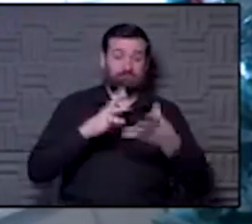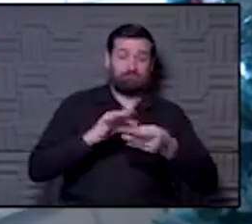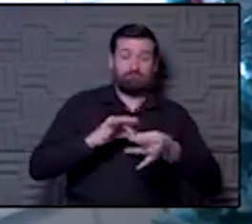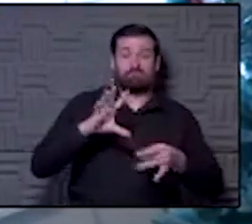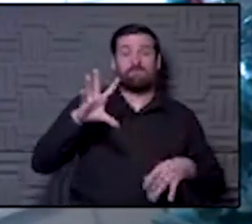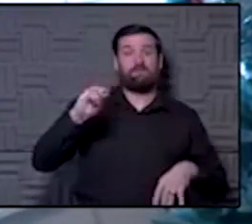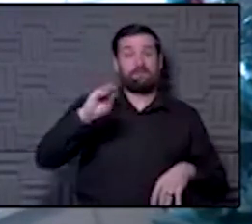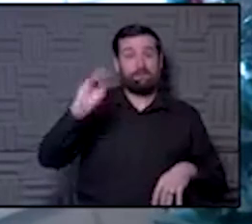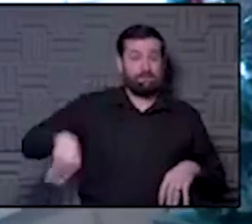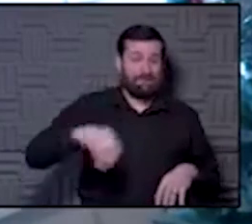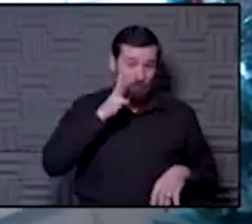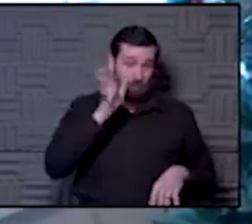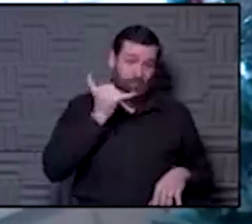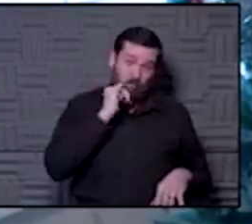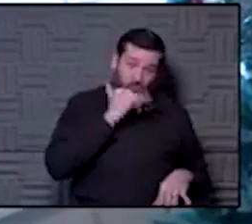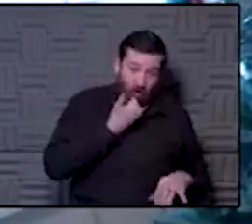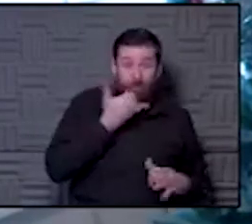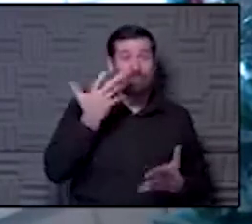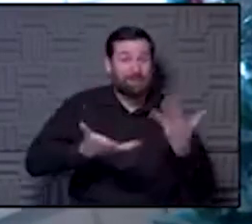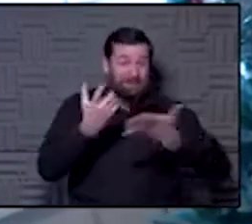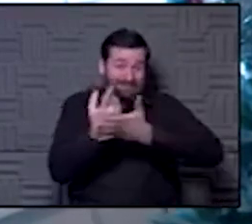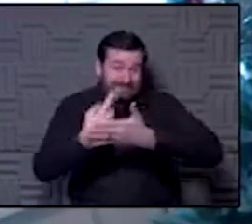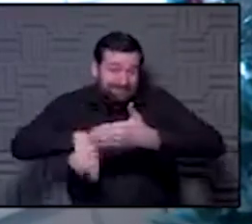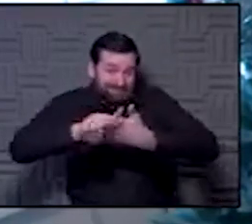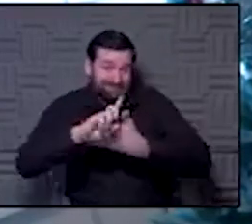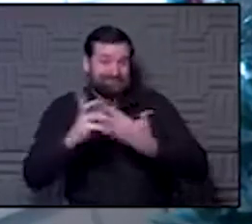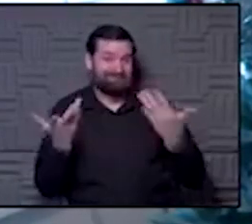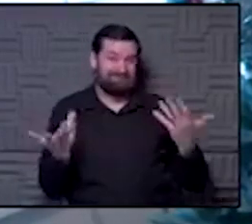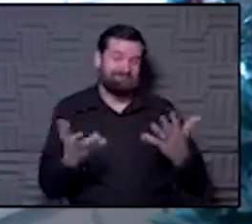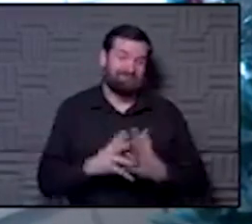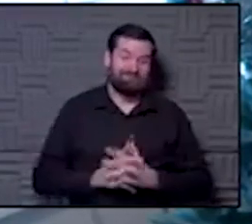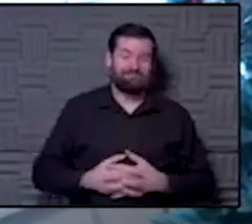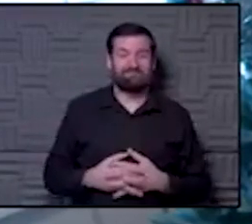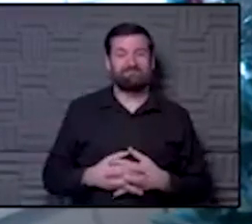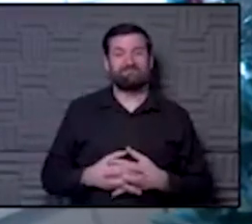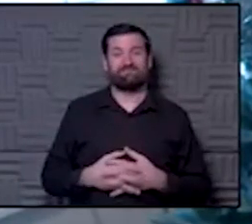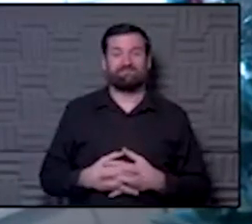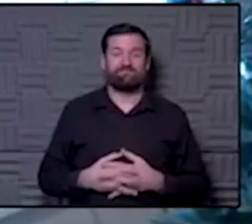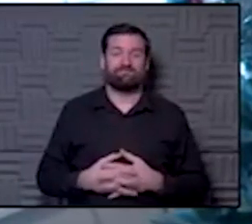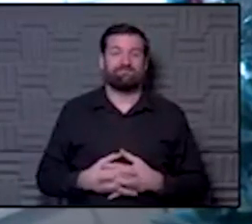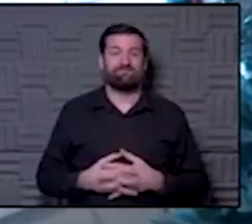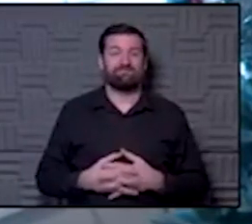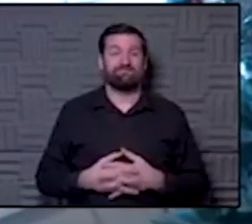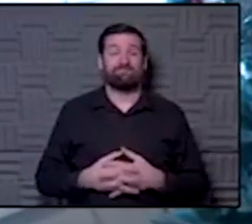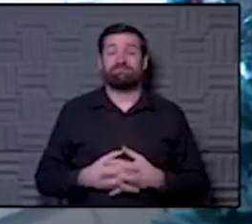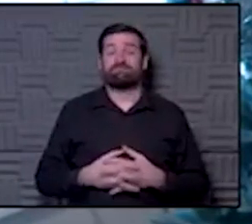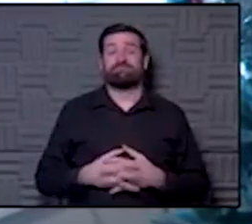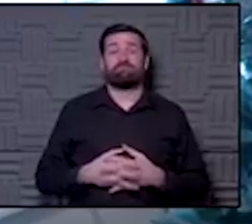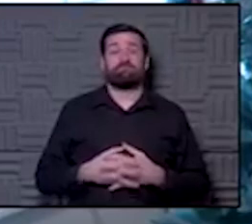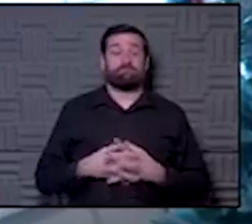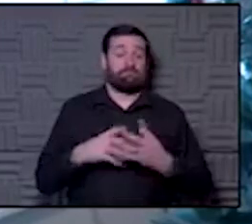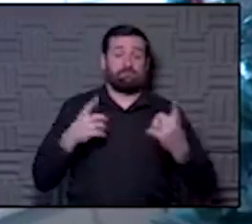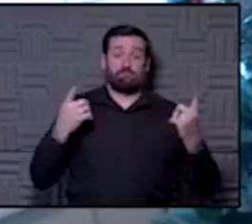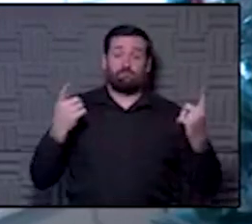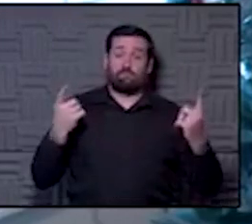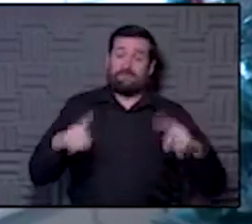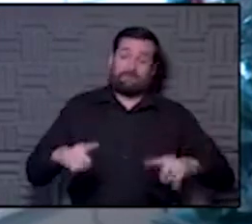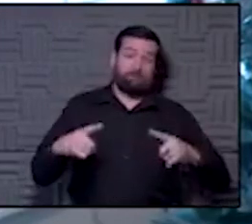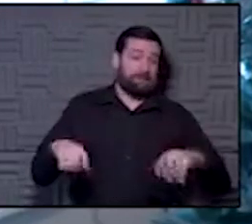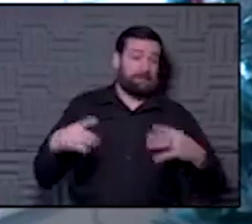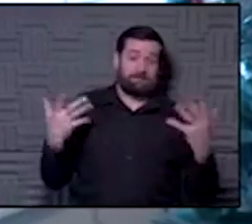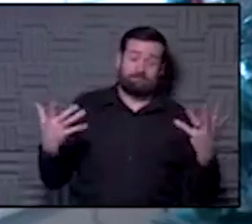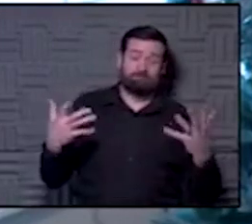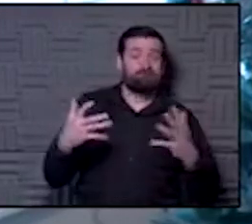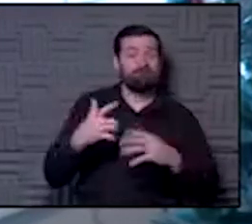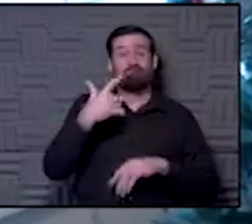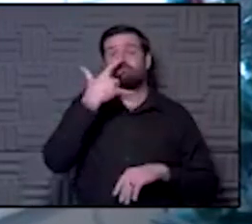be wrong, maybe even in a week. And so, you know, but as far as what's going on in the big picture, it looks like